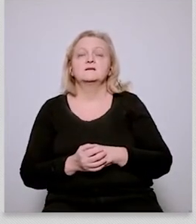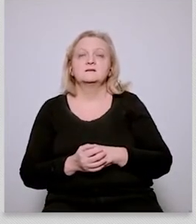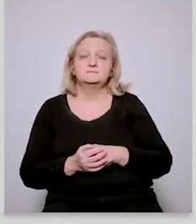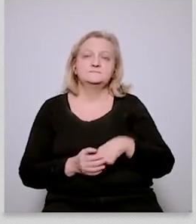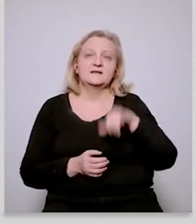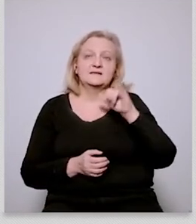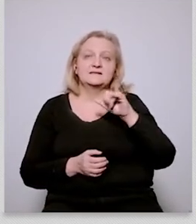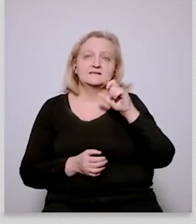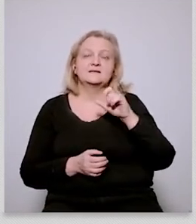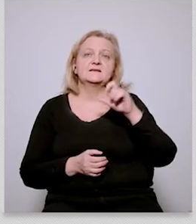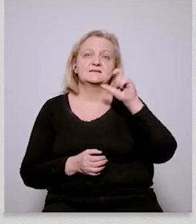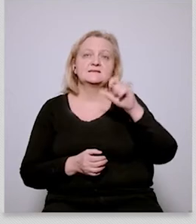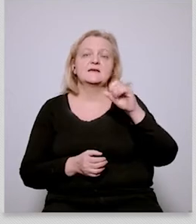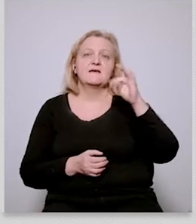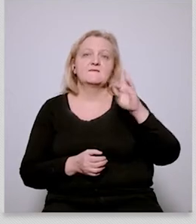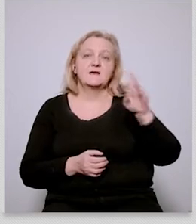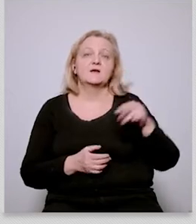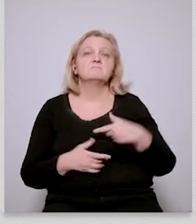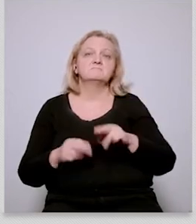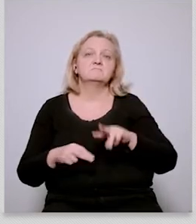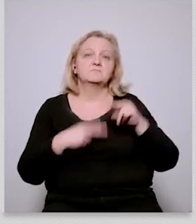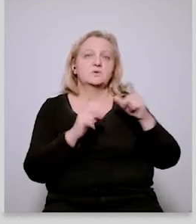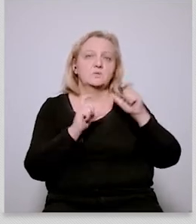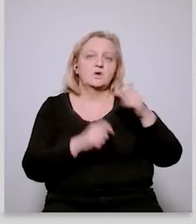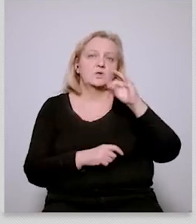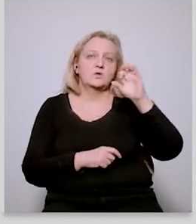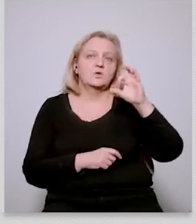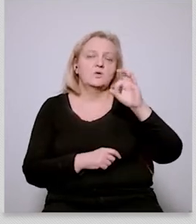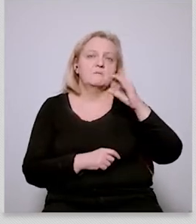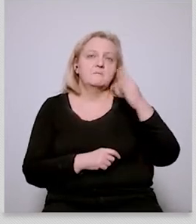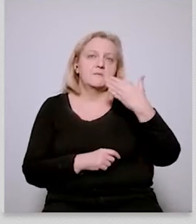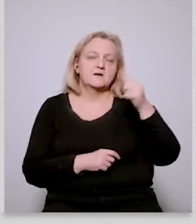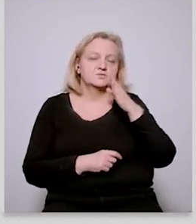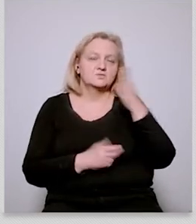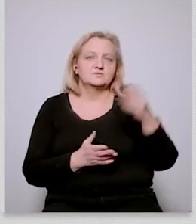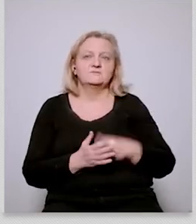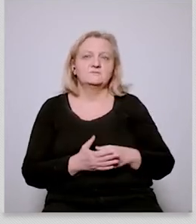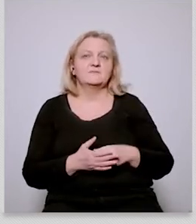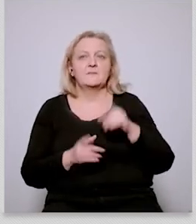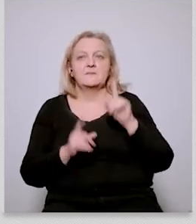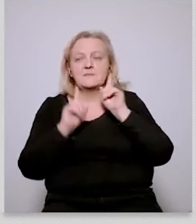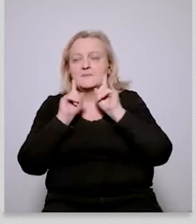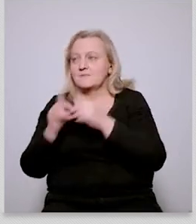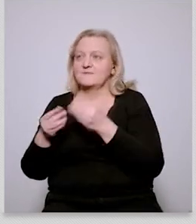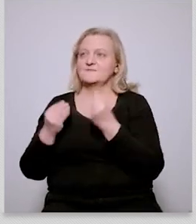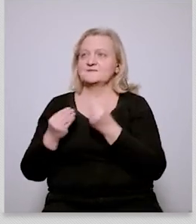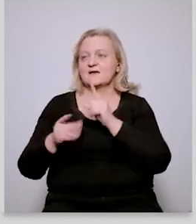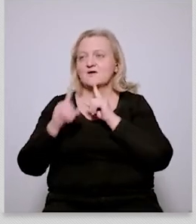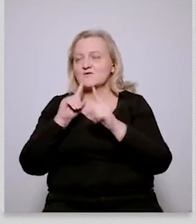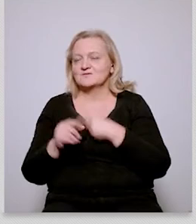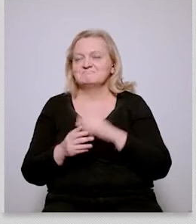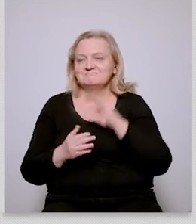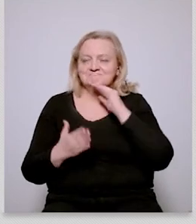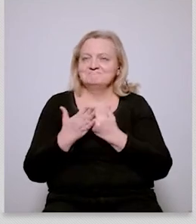you thank you a very fascinating debate i must say and uh especially the last remarks from katrin